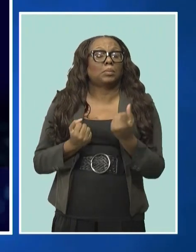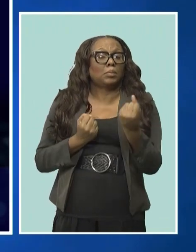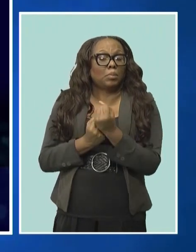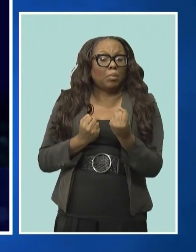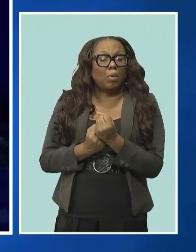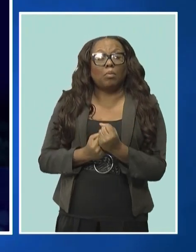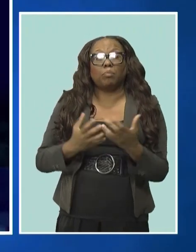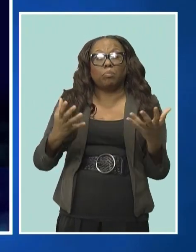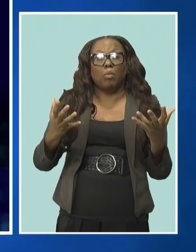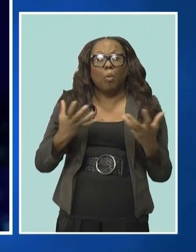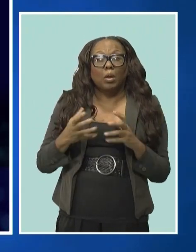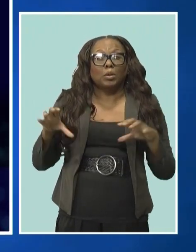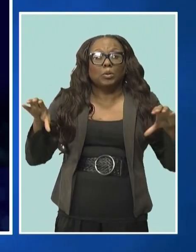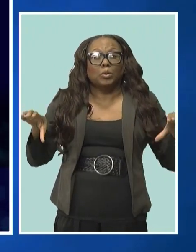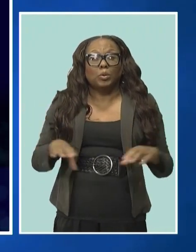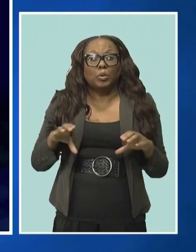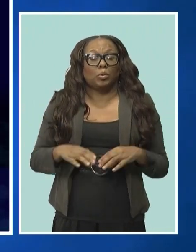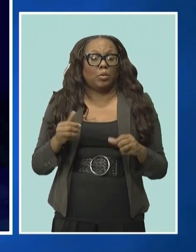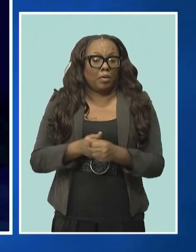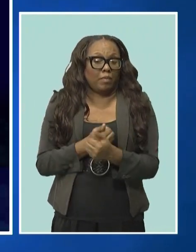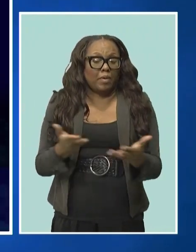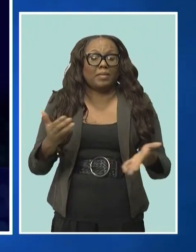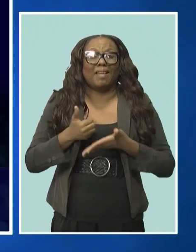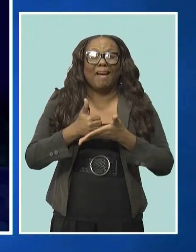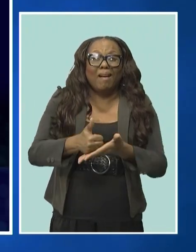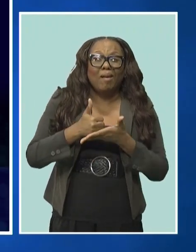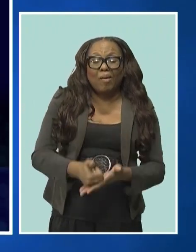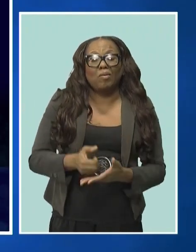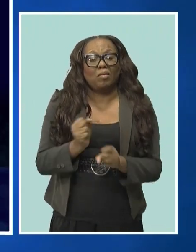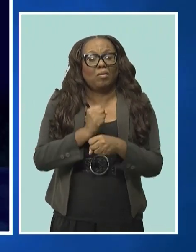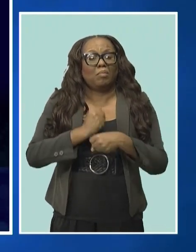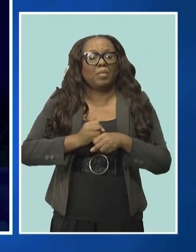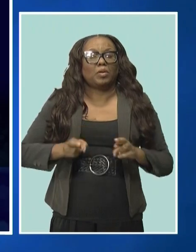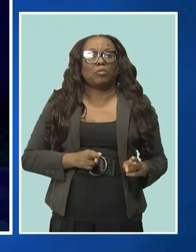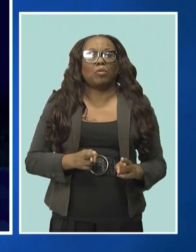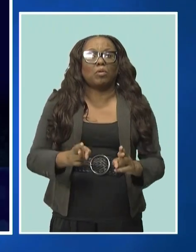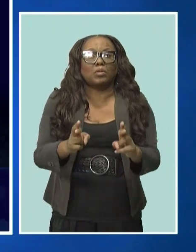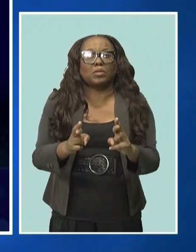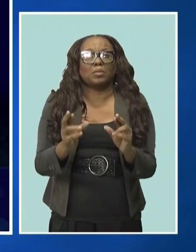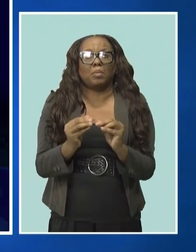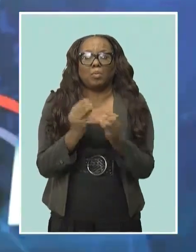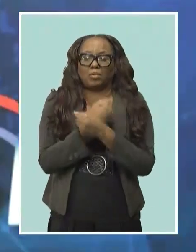everything possible to extend assistance and make our roads safer for all.